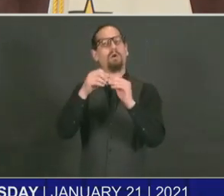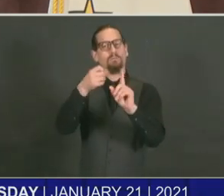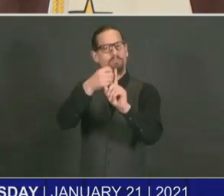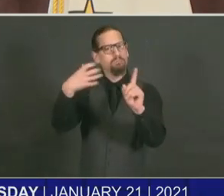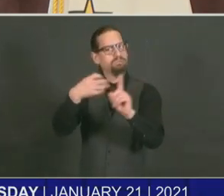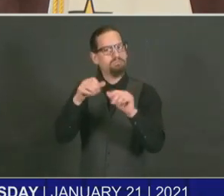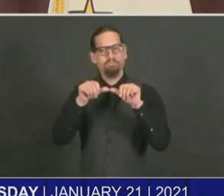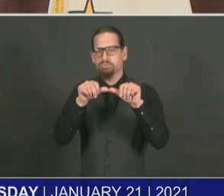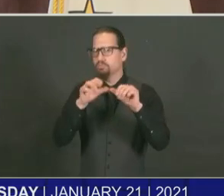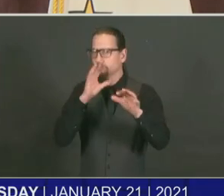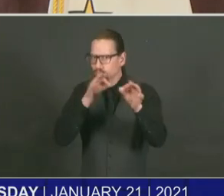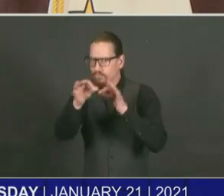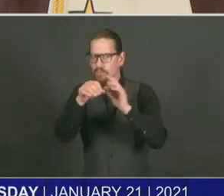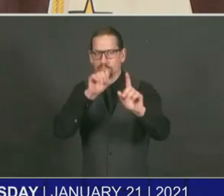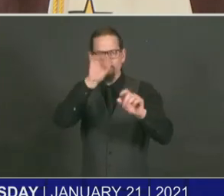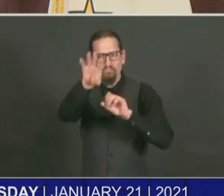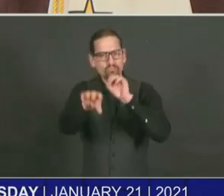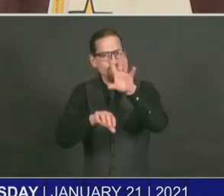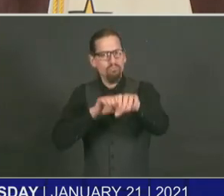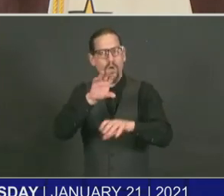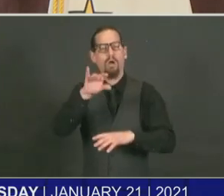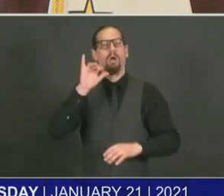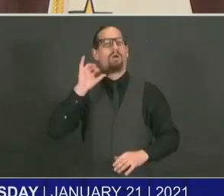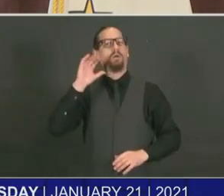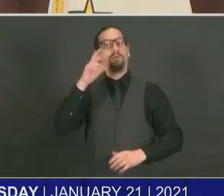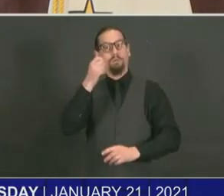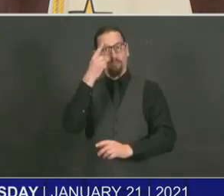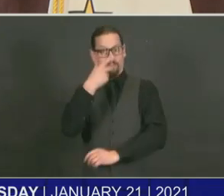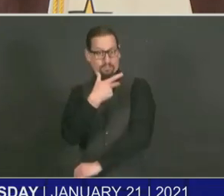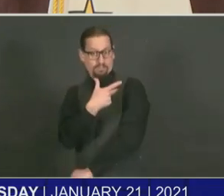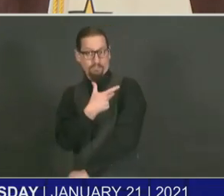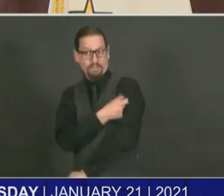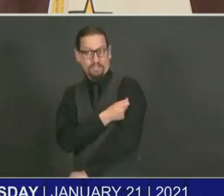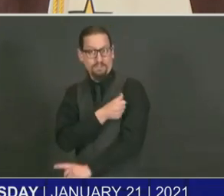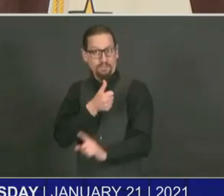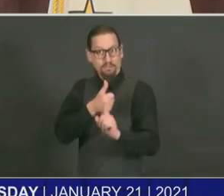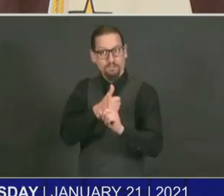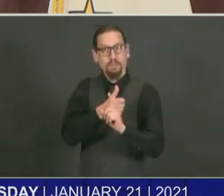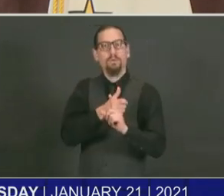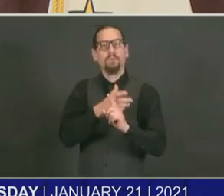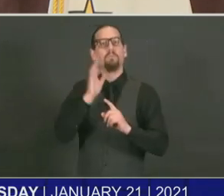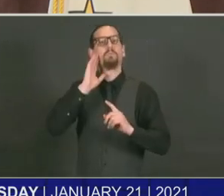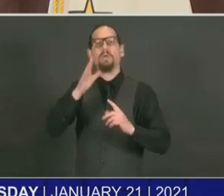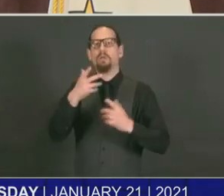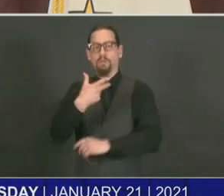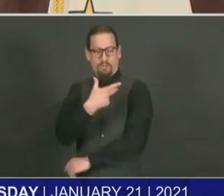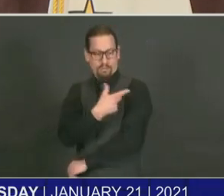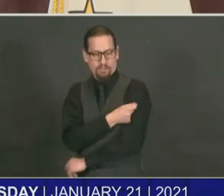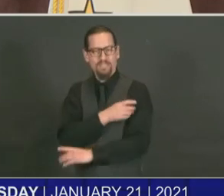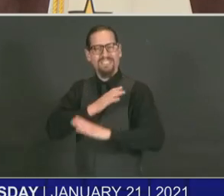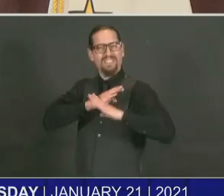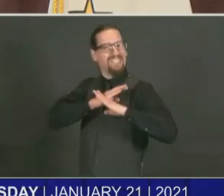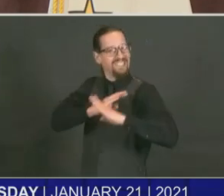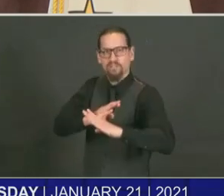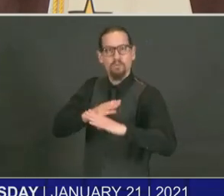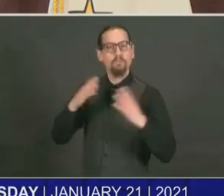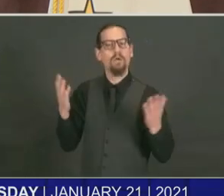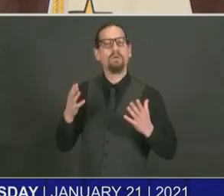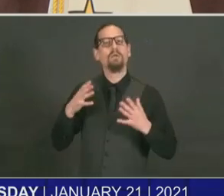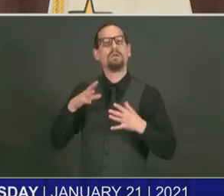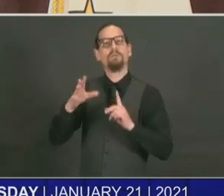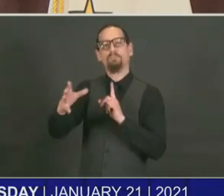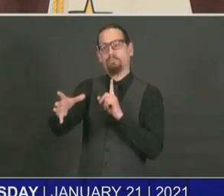vaccine will prevent most people from getting very sick from COVID-19 and ultimately from going to the